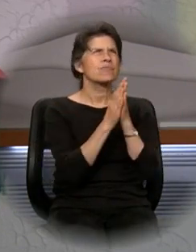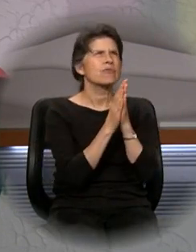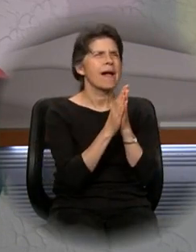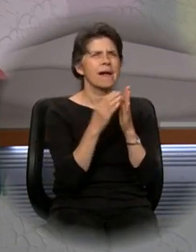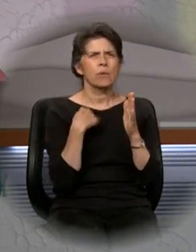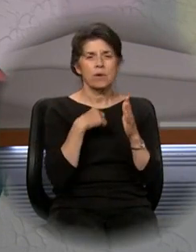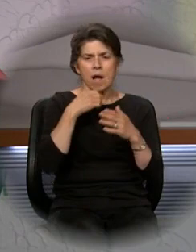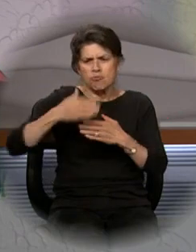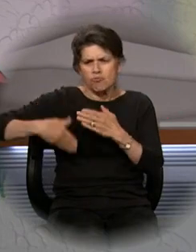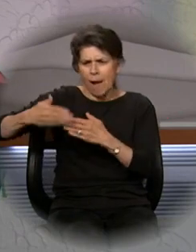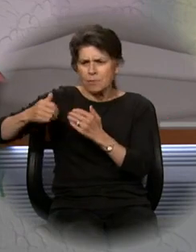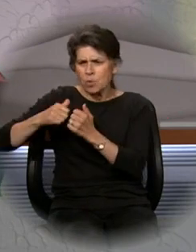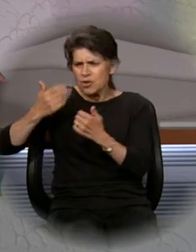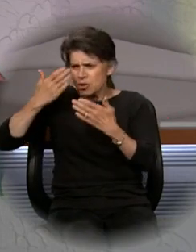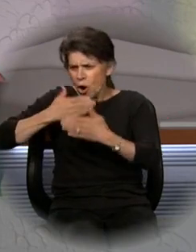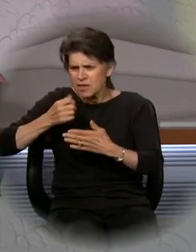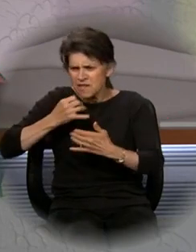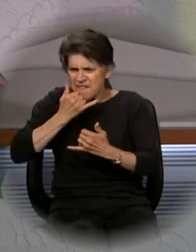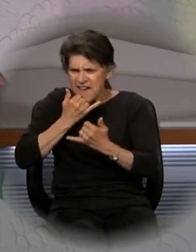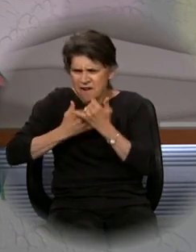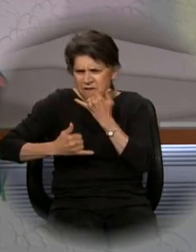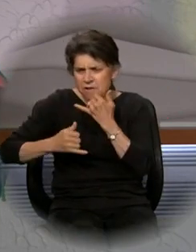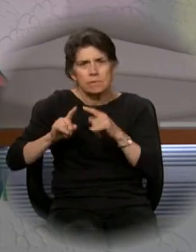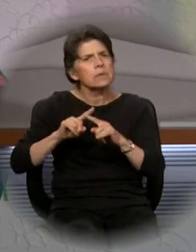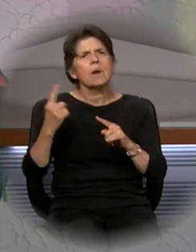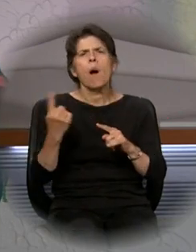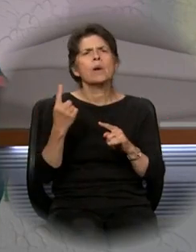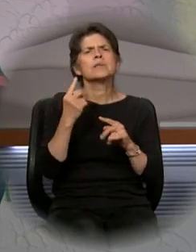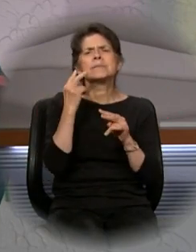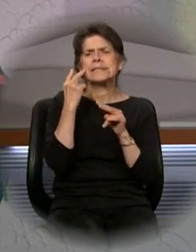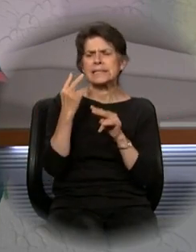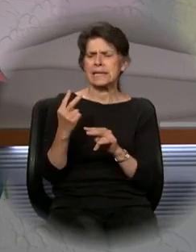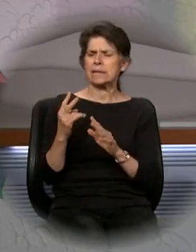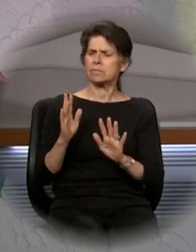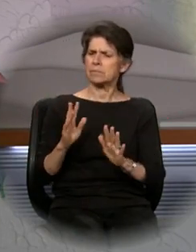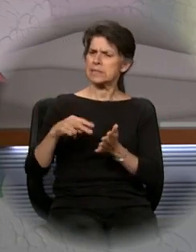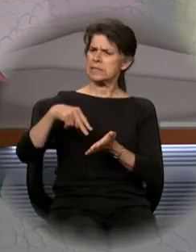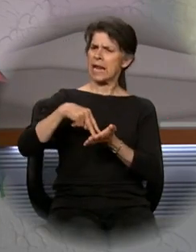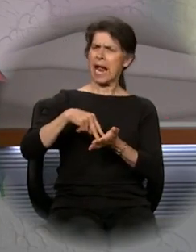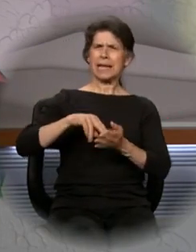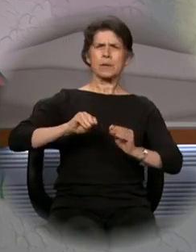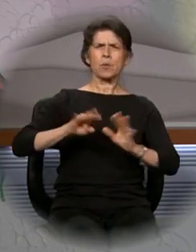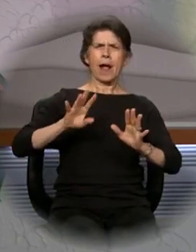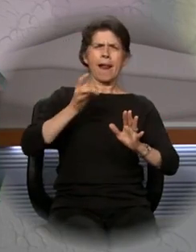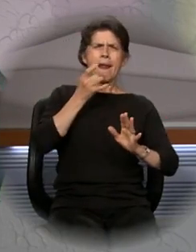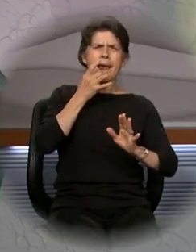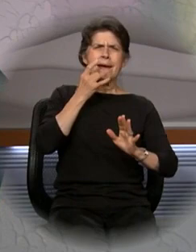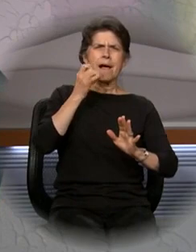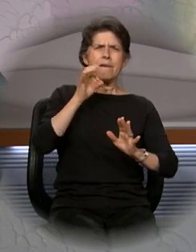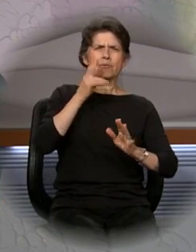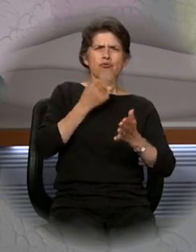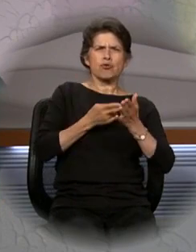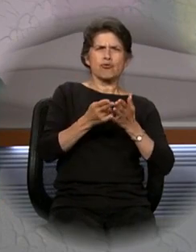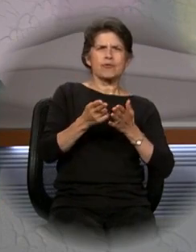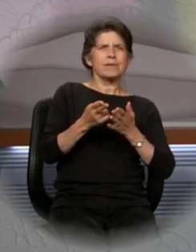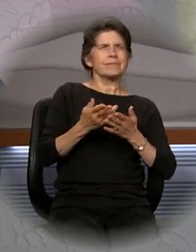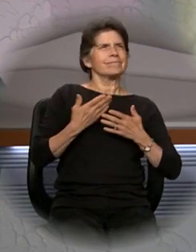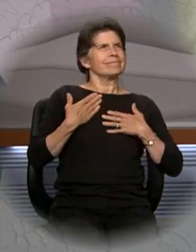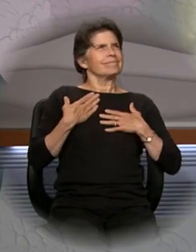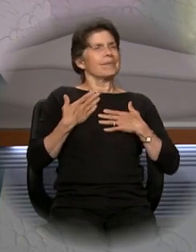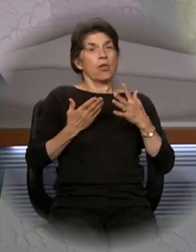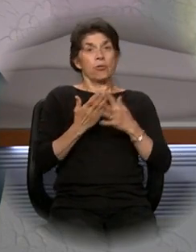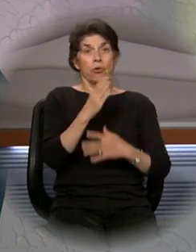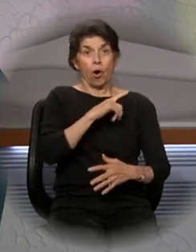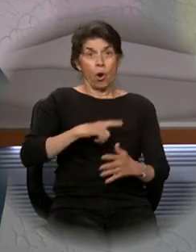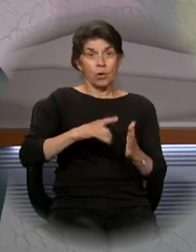be wrapped in the darkness of error, but always be seen to stand in the bright light of truth. Through our Lord Jesus